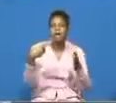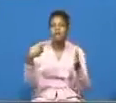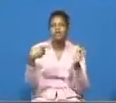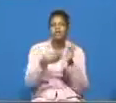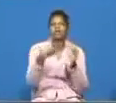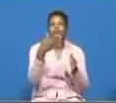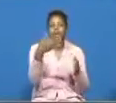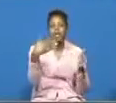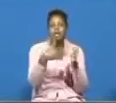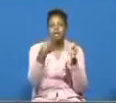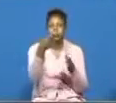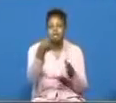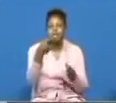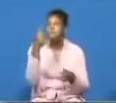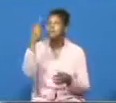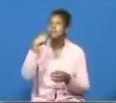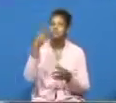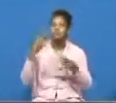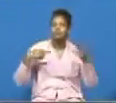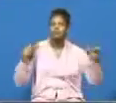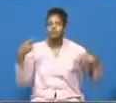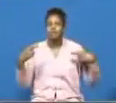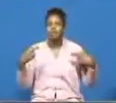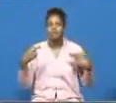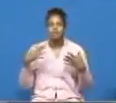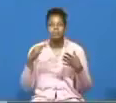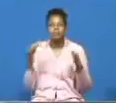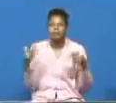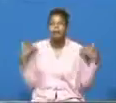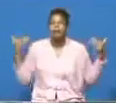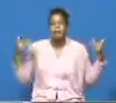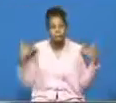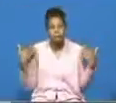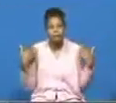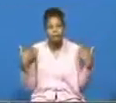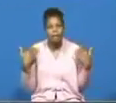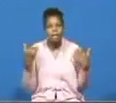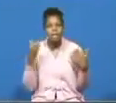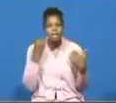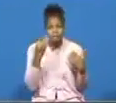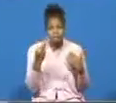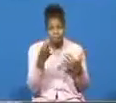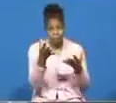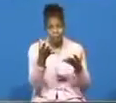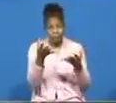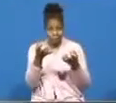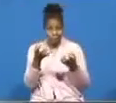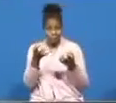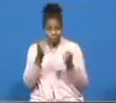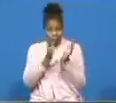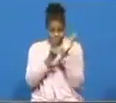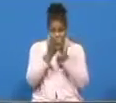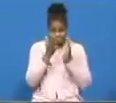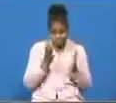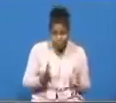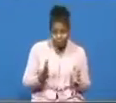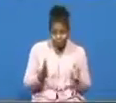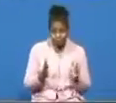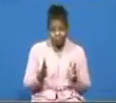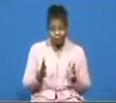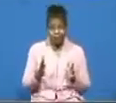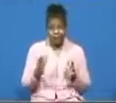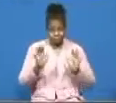he says rejoice and be exceedingly glad if you're gonna be a child of god you better